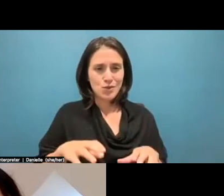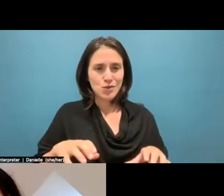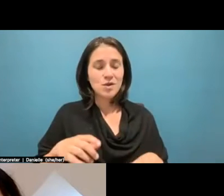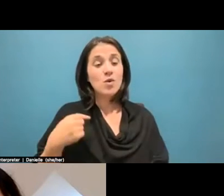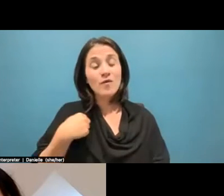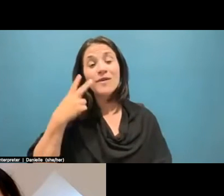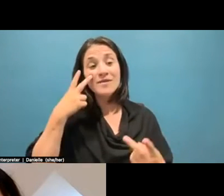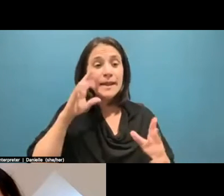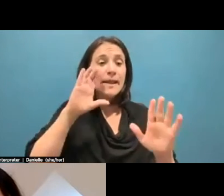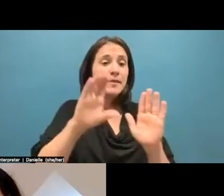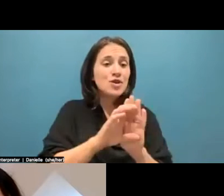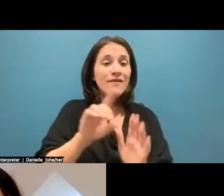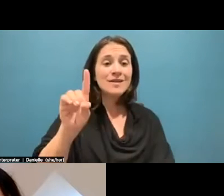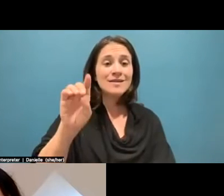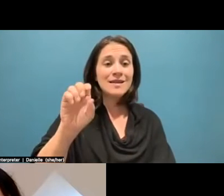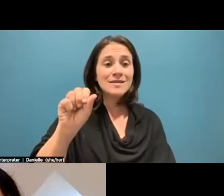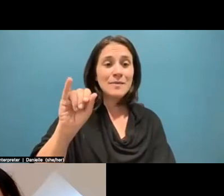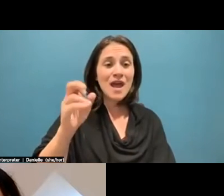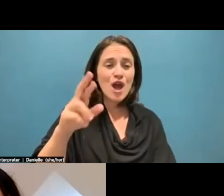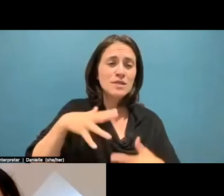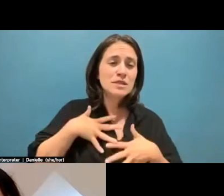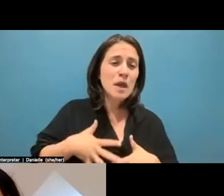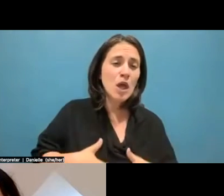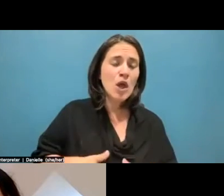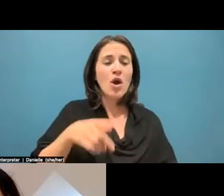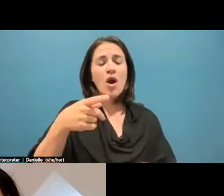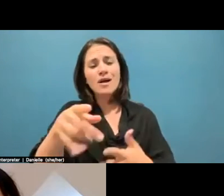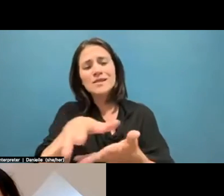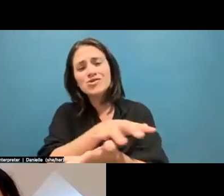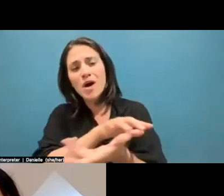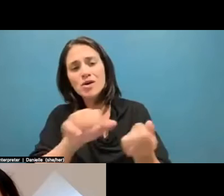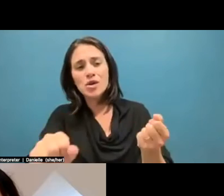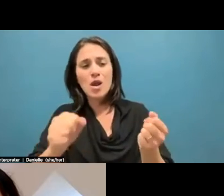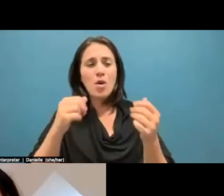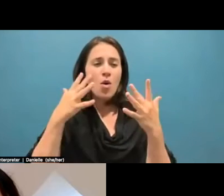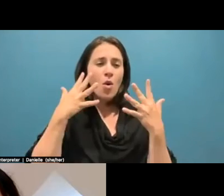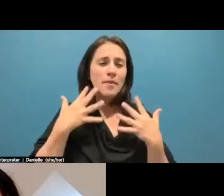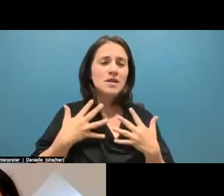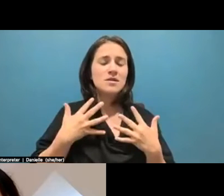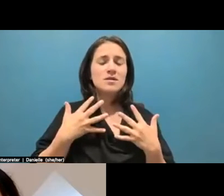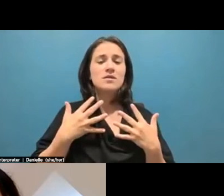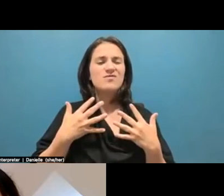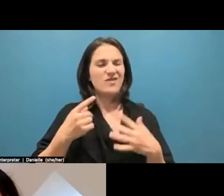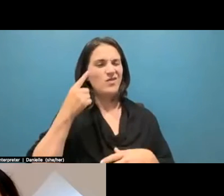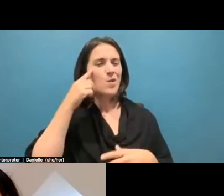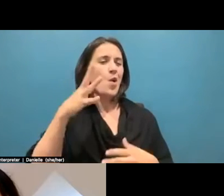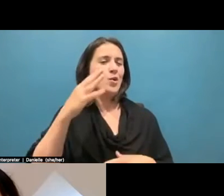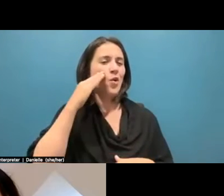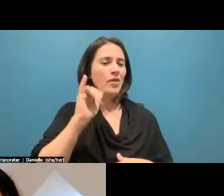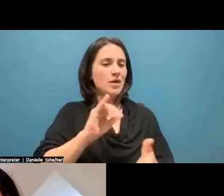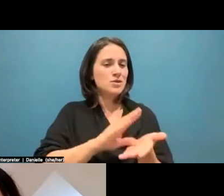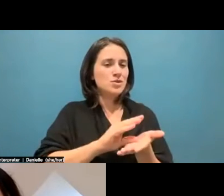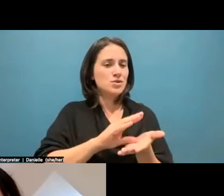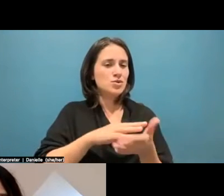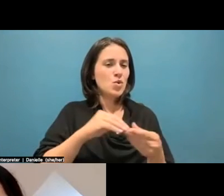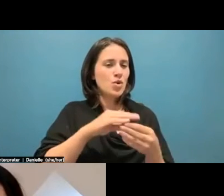We've seen images of destruction and hopelessness. So we've seen that part of the story. So my job was to like turn away from that and show something